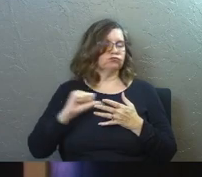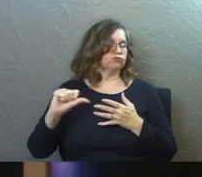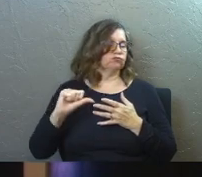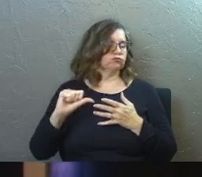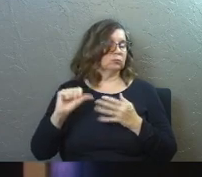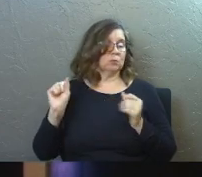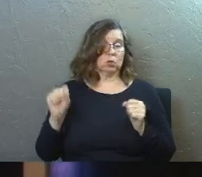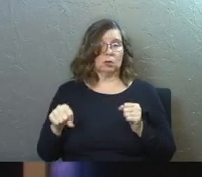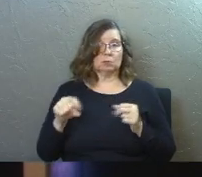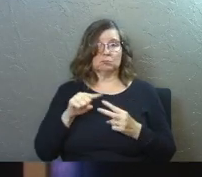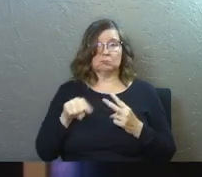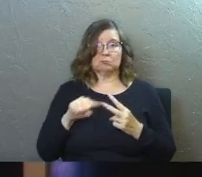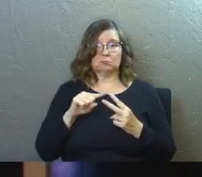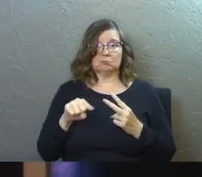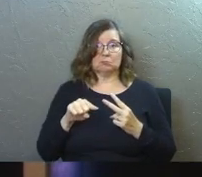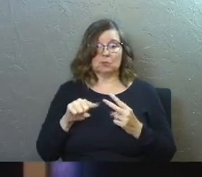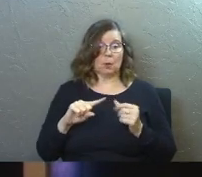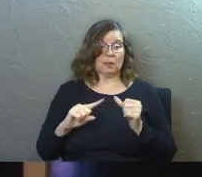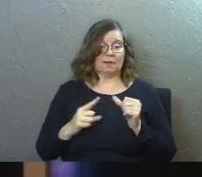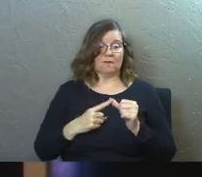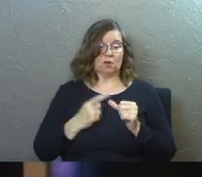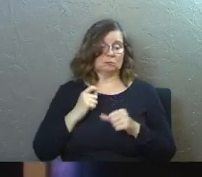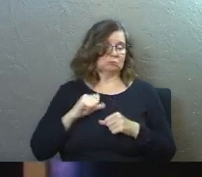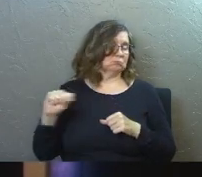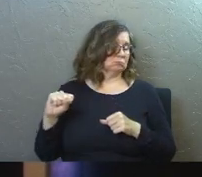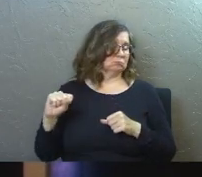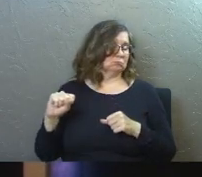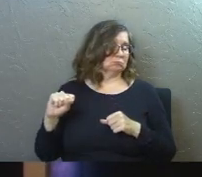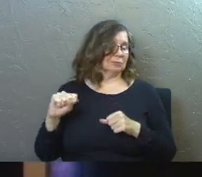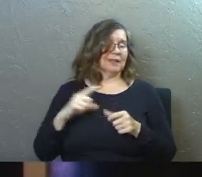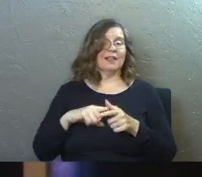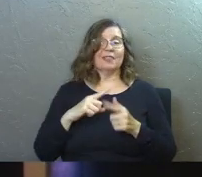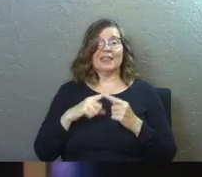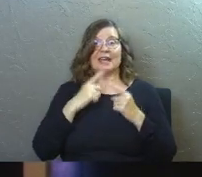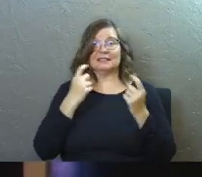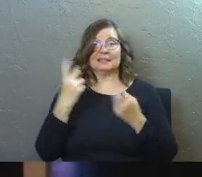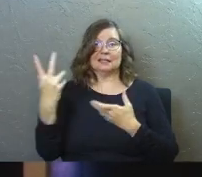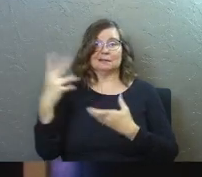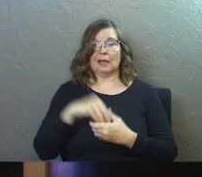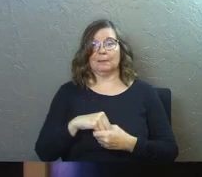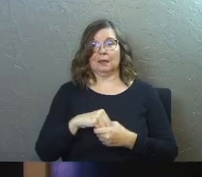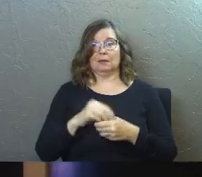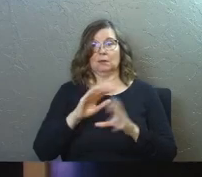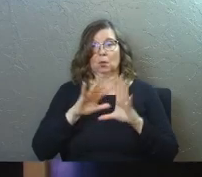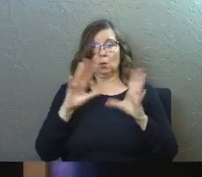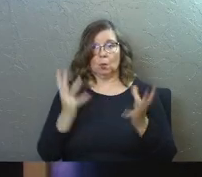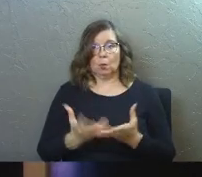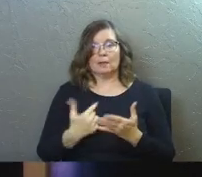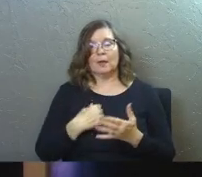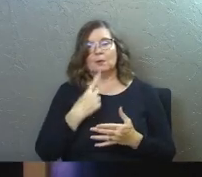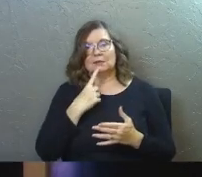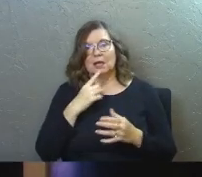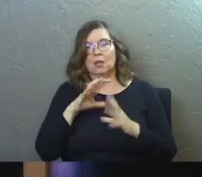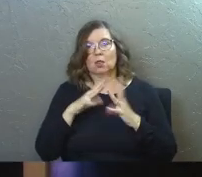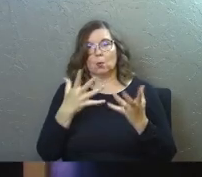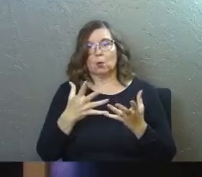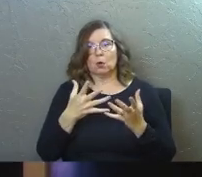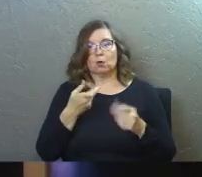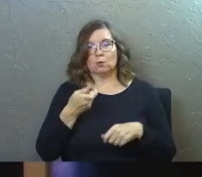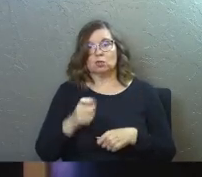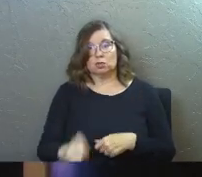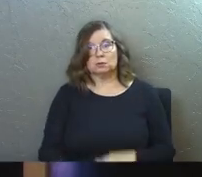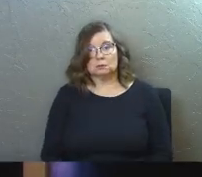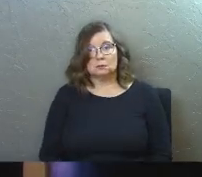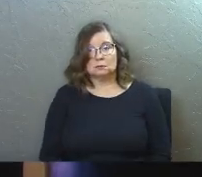reject him. And once they first chose to reject him, sin entered the world. And that's why we say the world was cursed